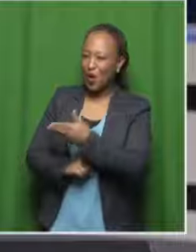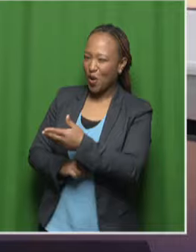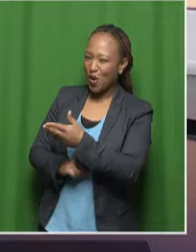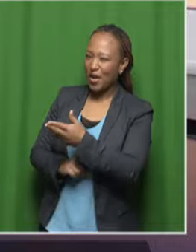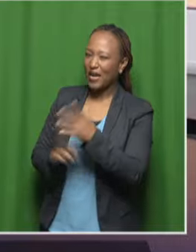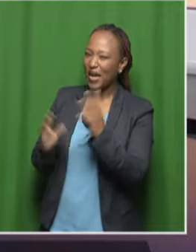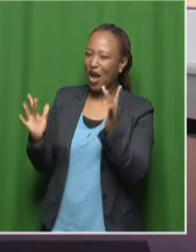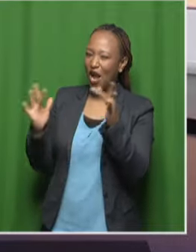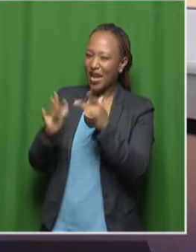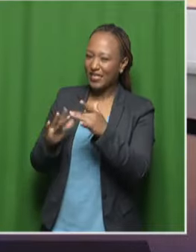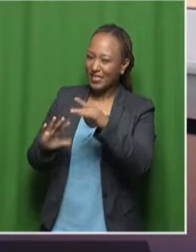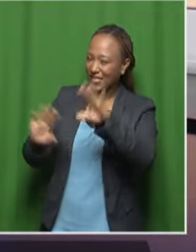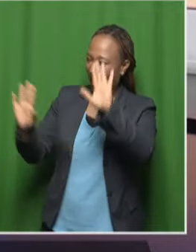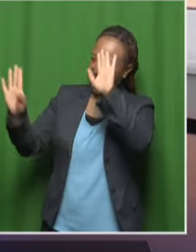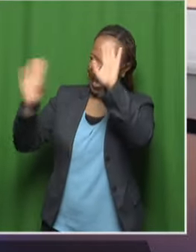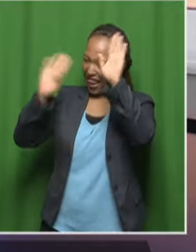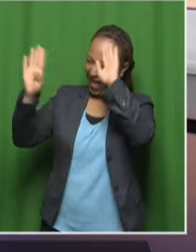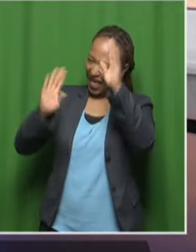Hello. Thanks for joining us. Welcome.